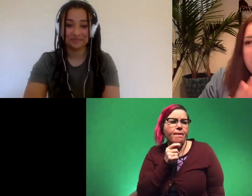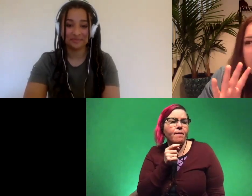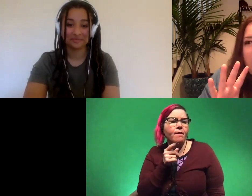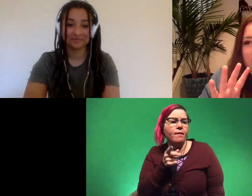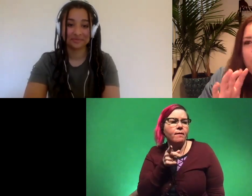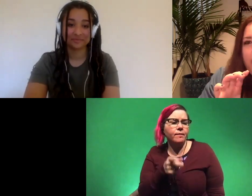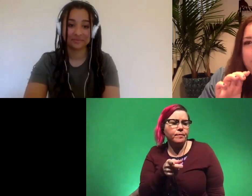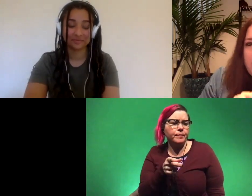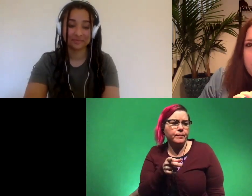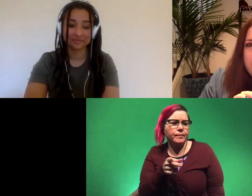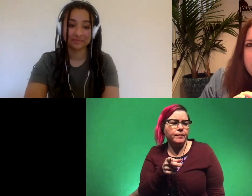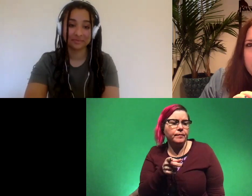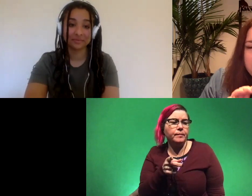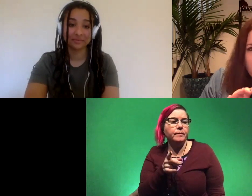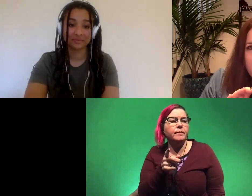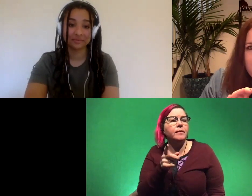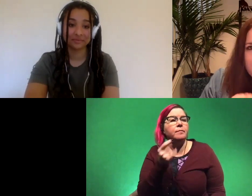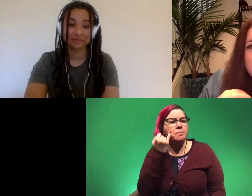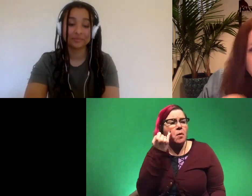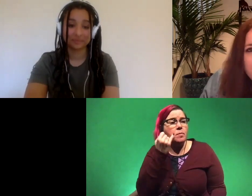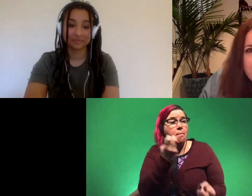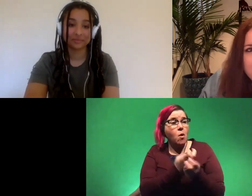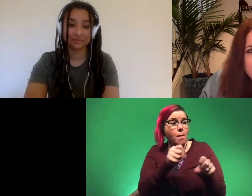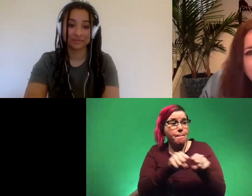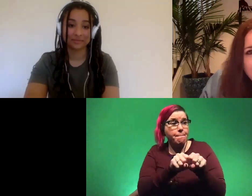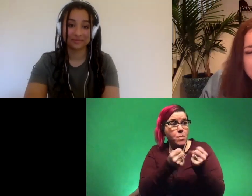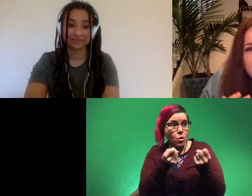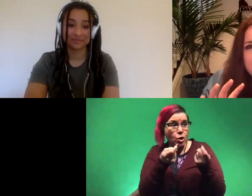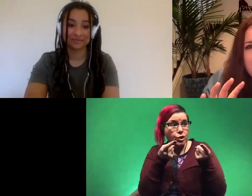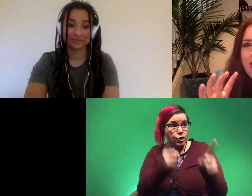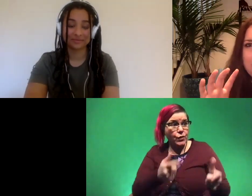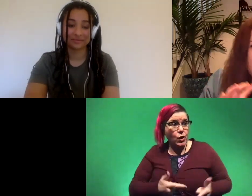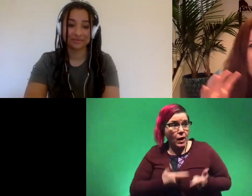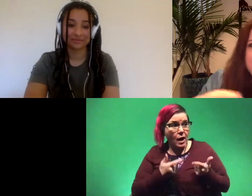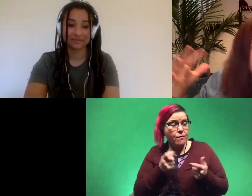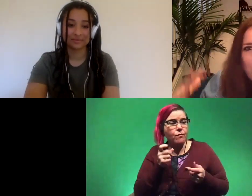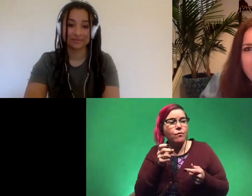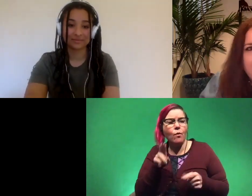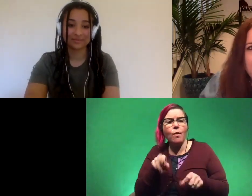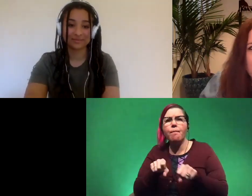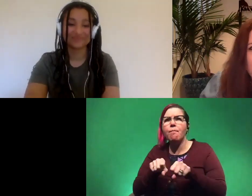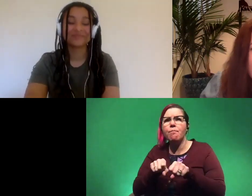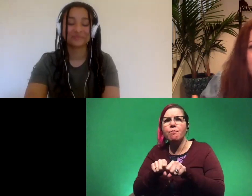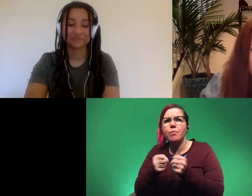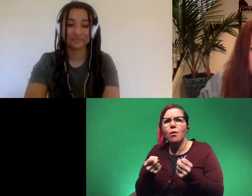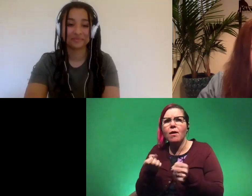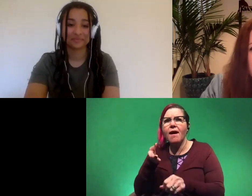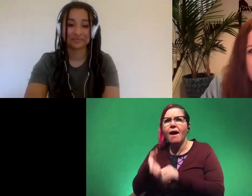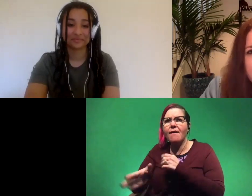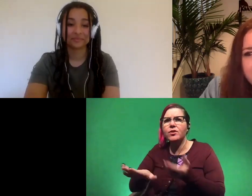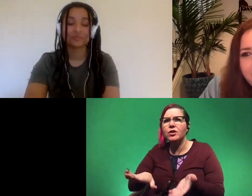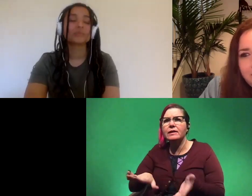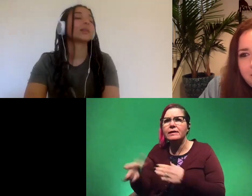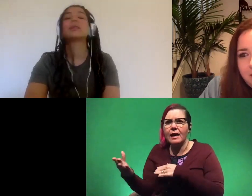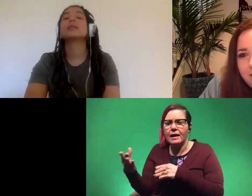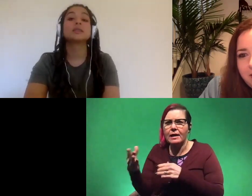uh when a bone was broken during the animal's life as opposed to like it breaking at some point after preservation